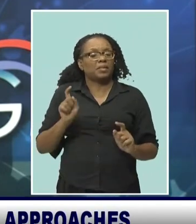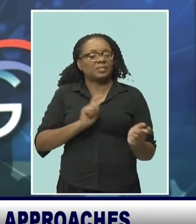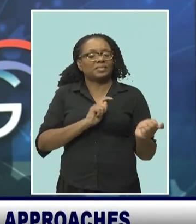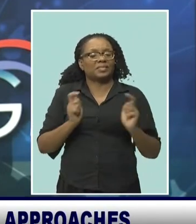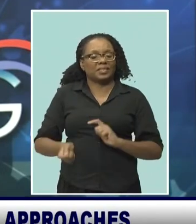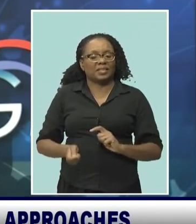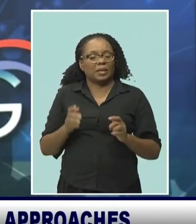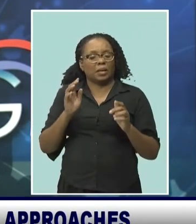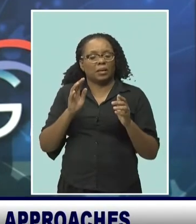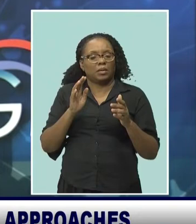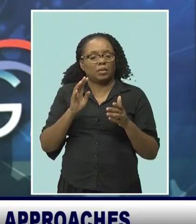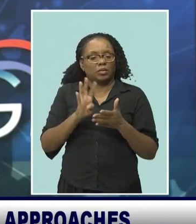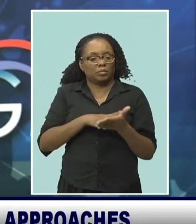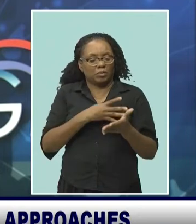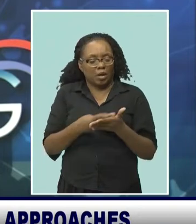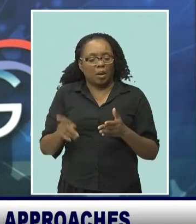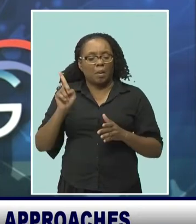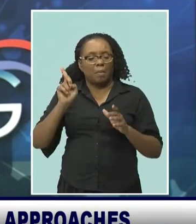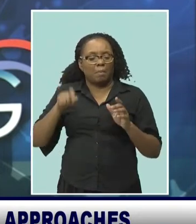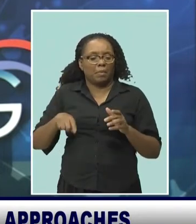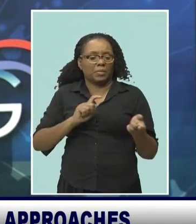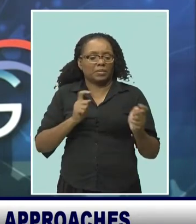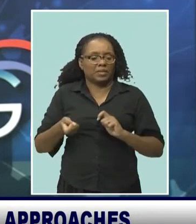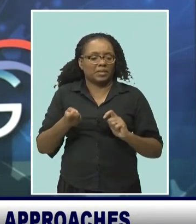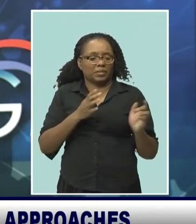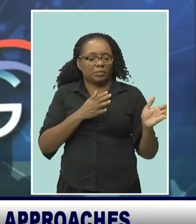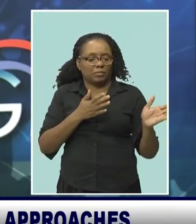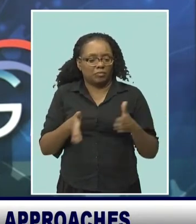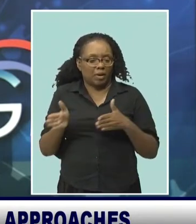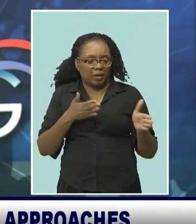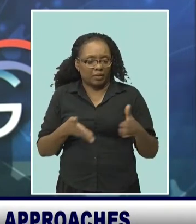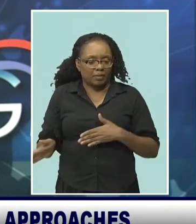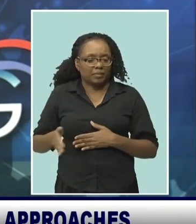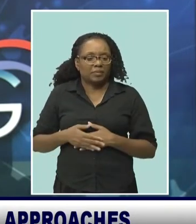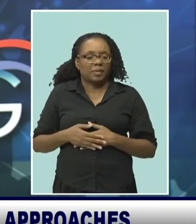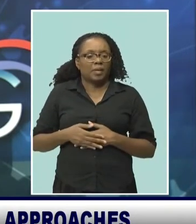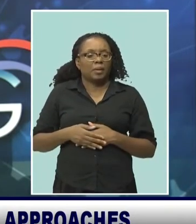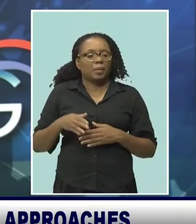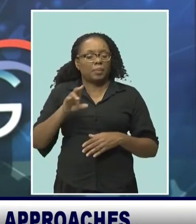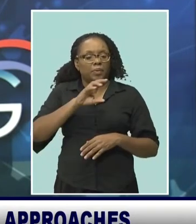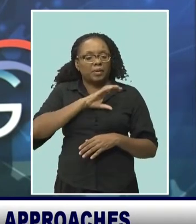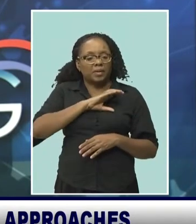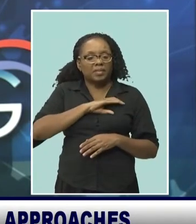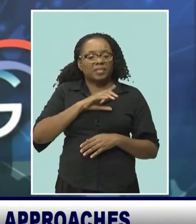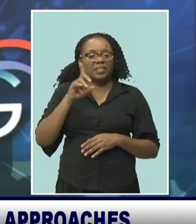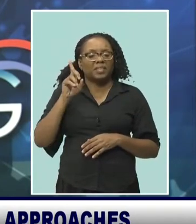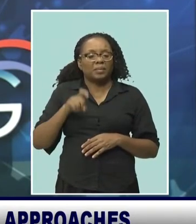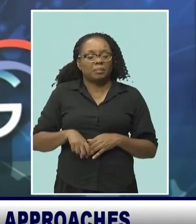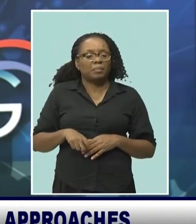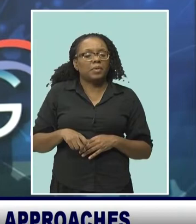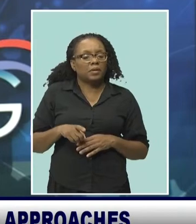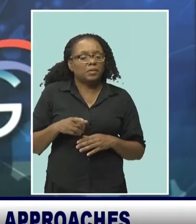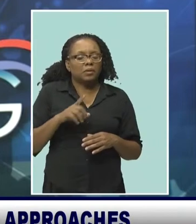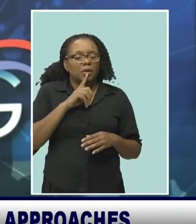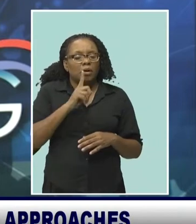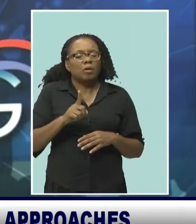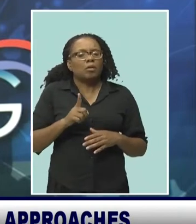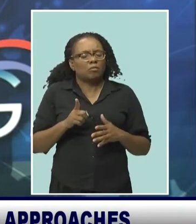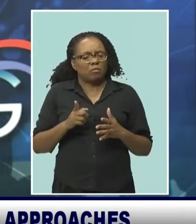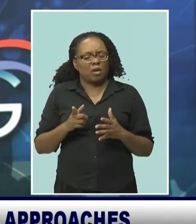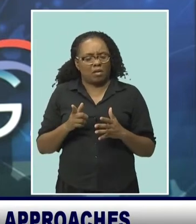Responsibility for Administration, Jefferson Clark, told officers policing initiatives must remain relevant and effective.